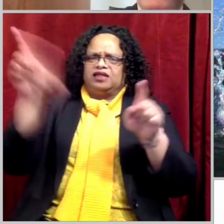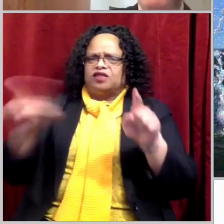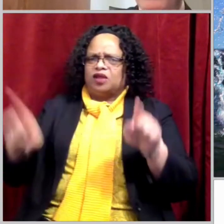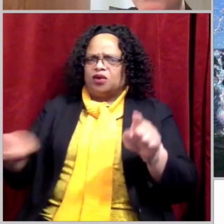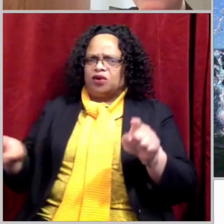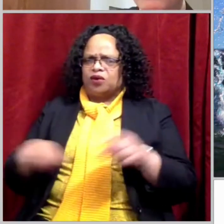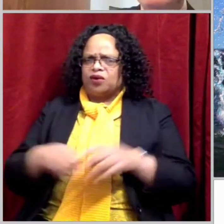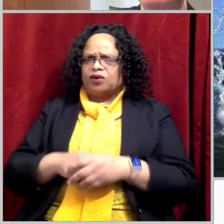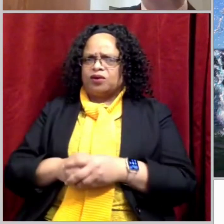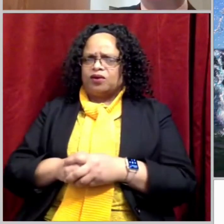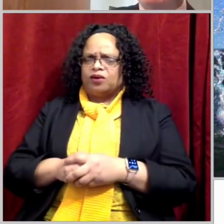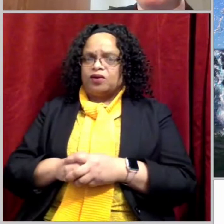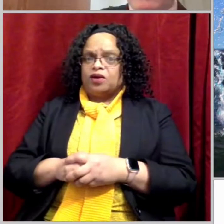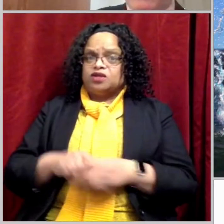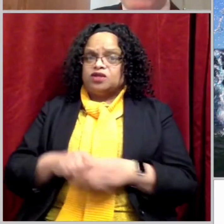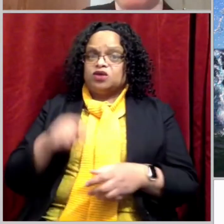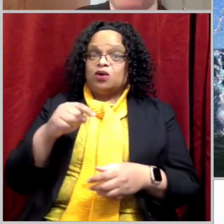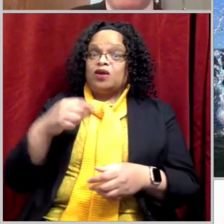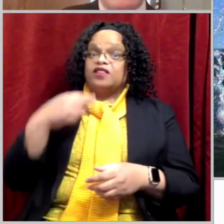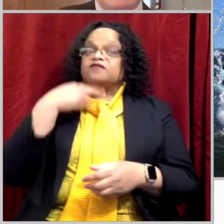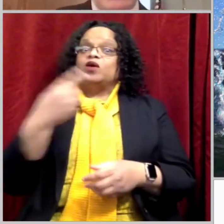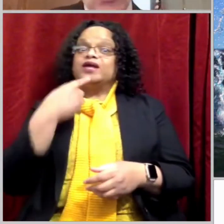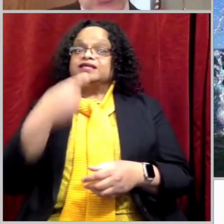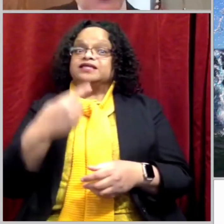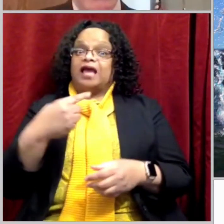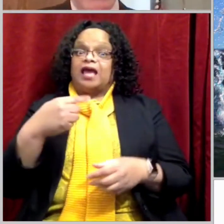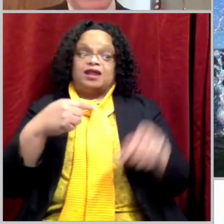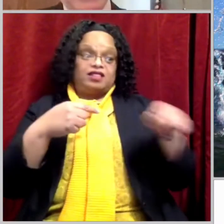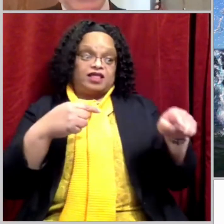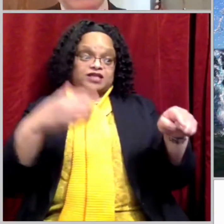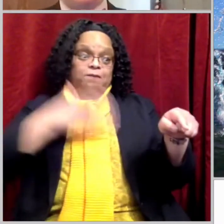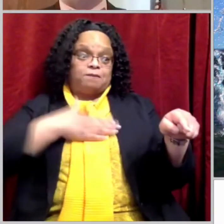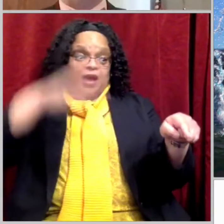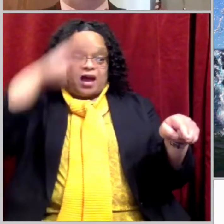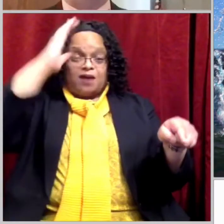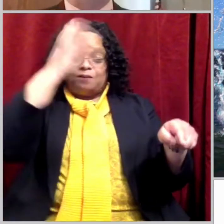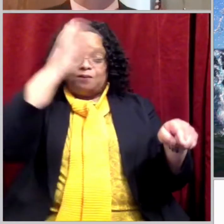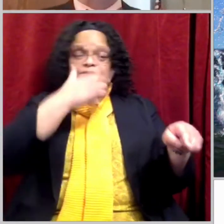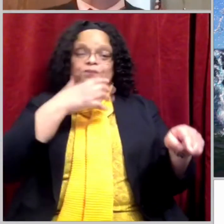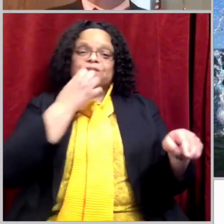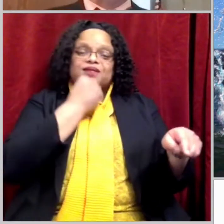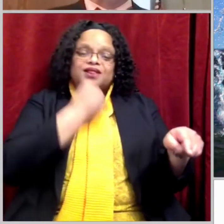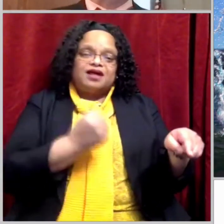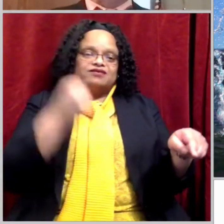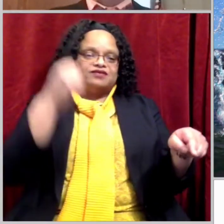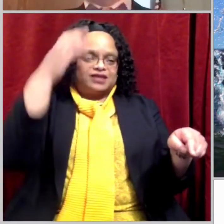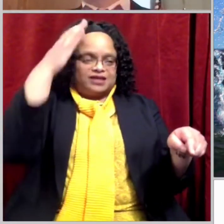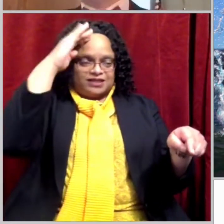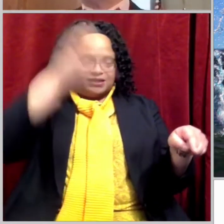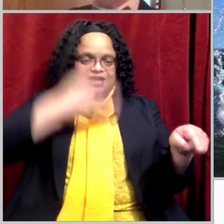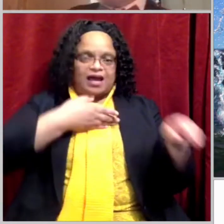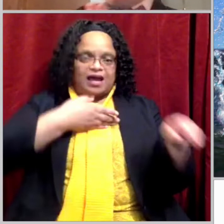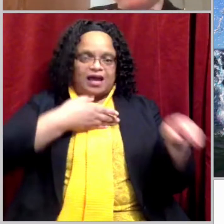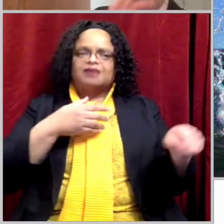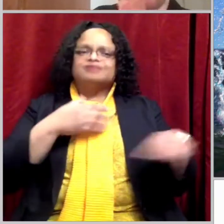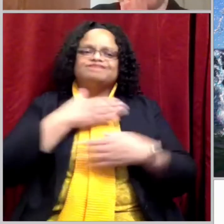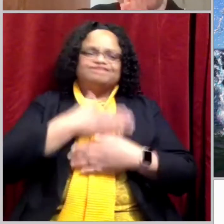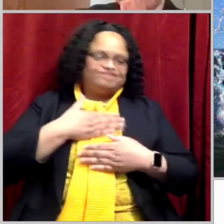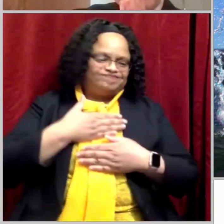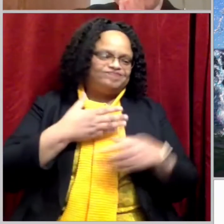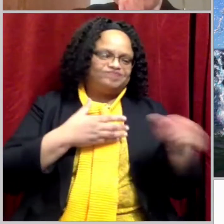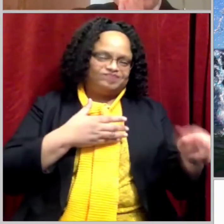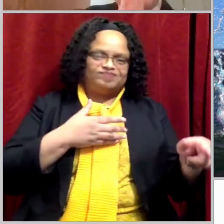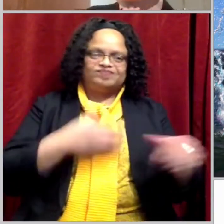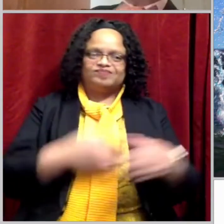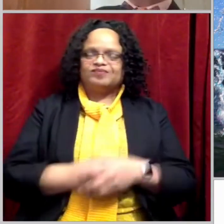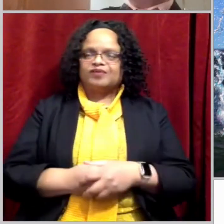Saying, this is my beloved Son in whom I am well pleased. Now if you stop and think, well,